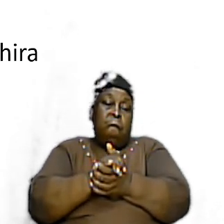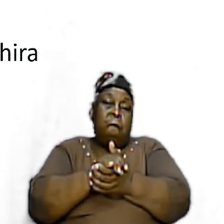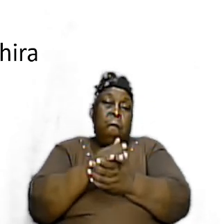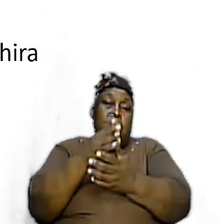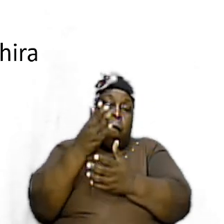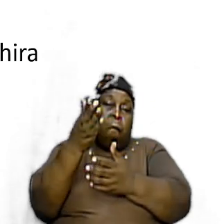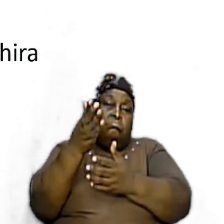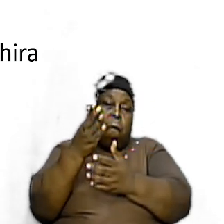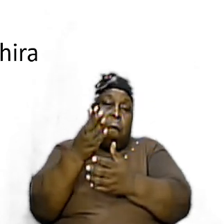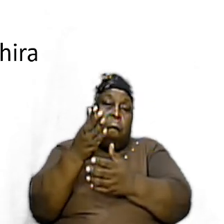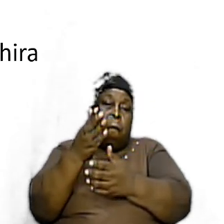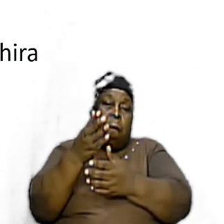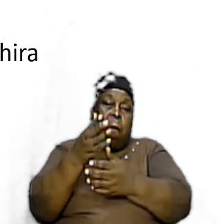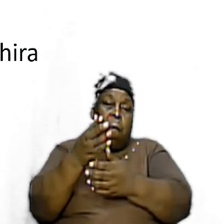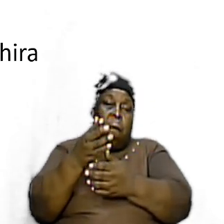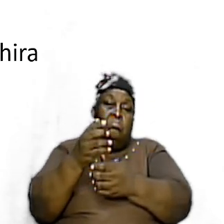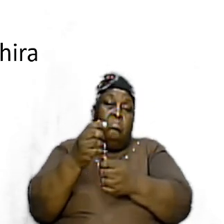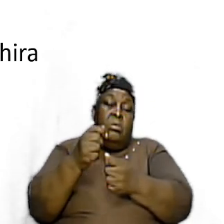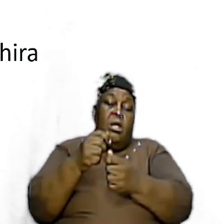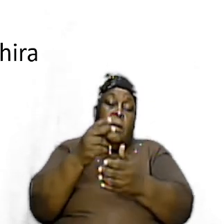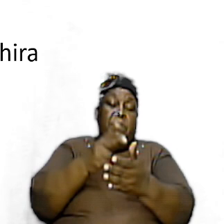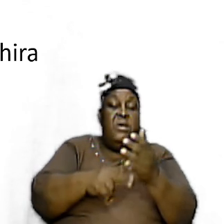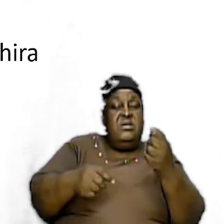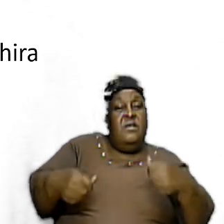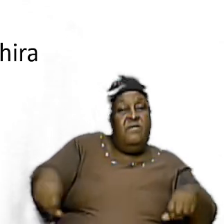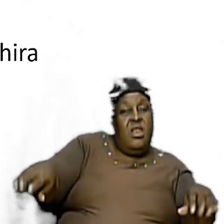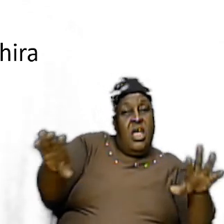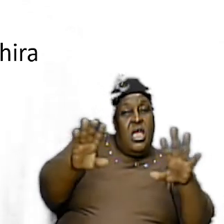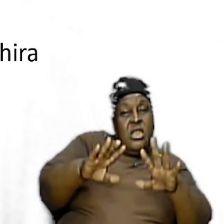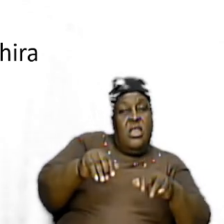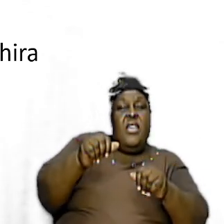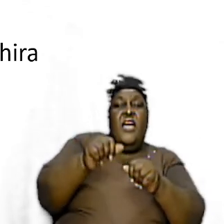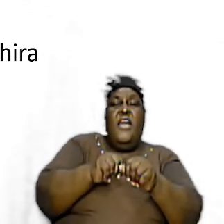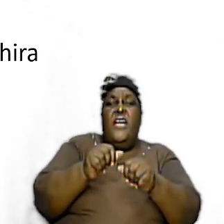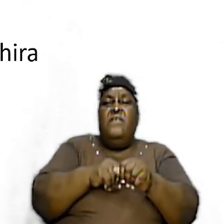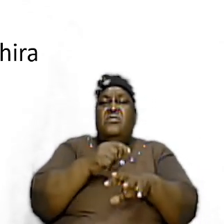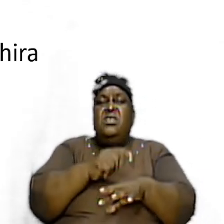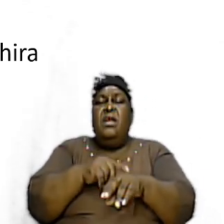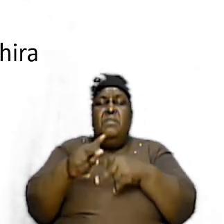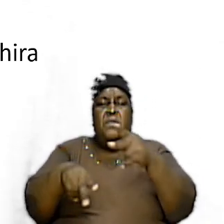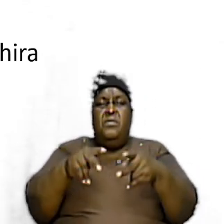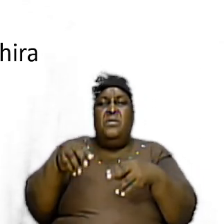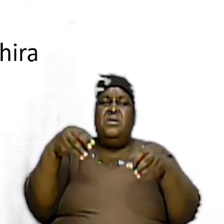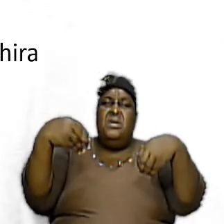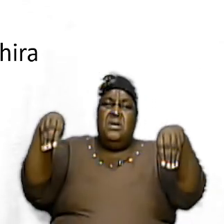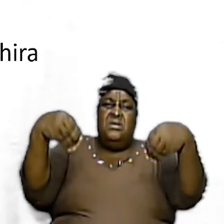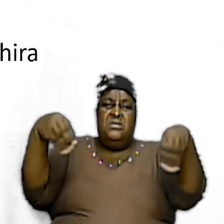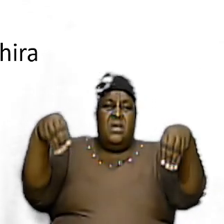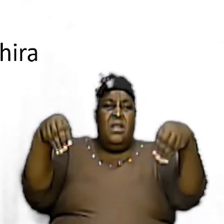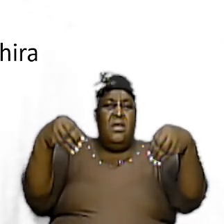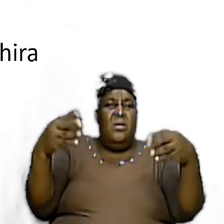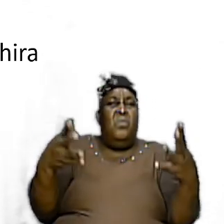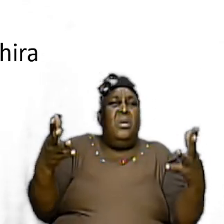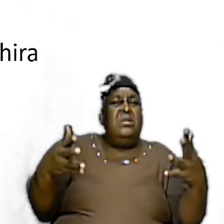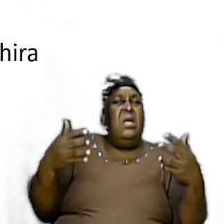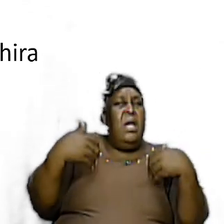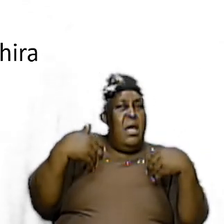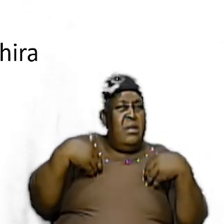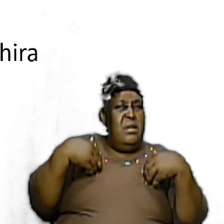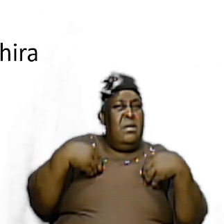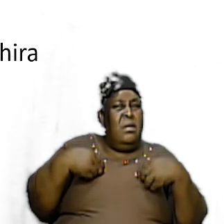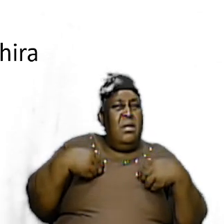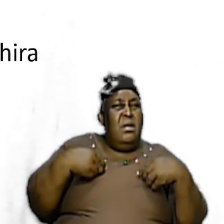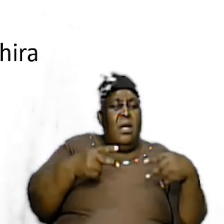for they sell a parcel of land and at the time everybody was selling what they had and laying it at the